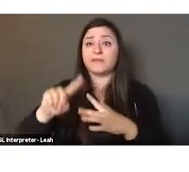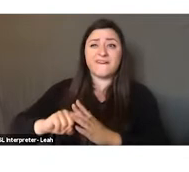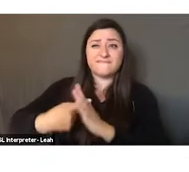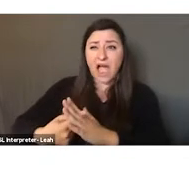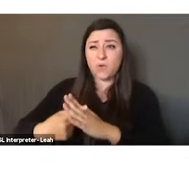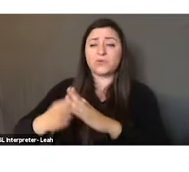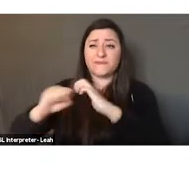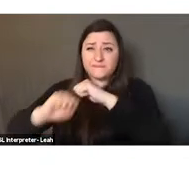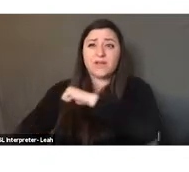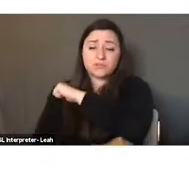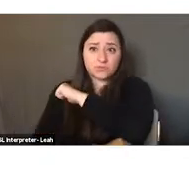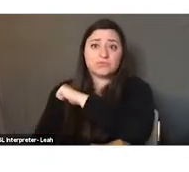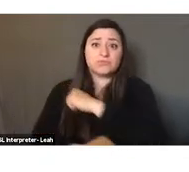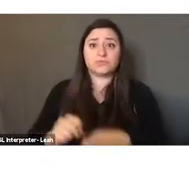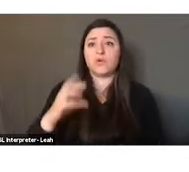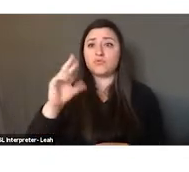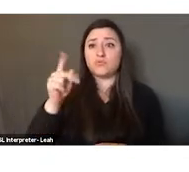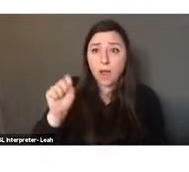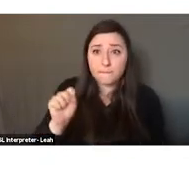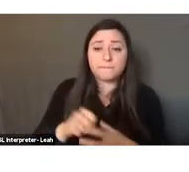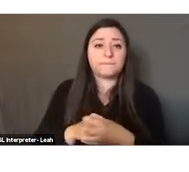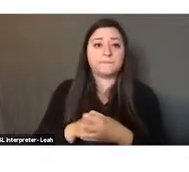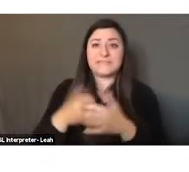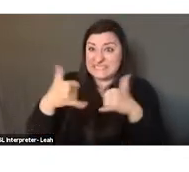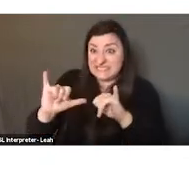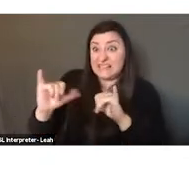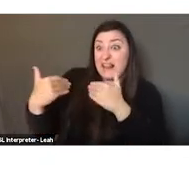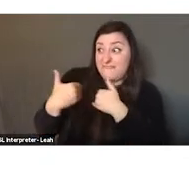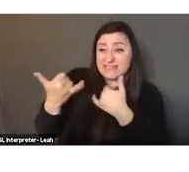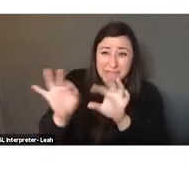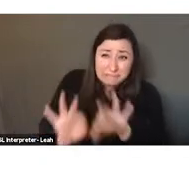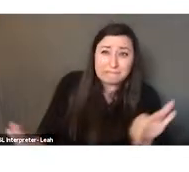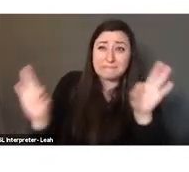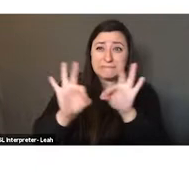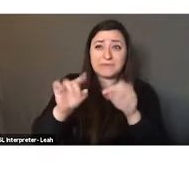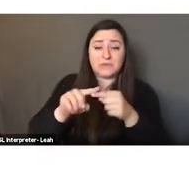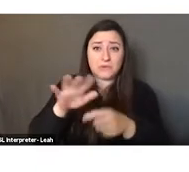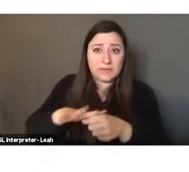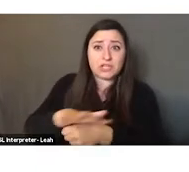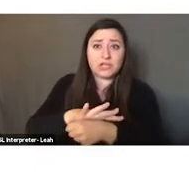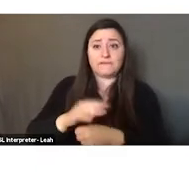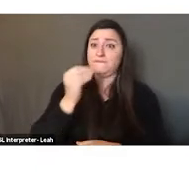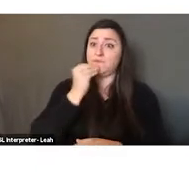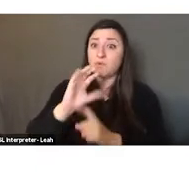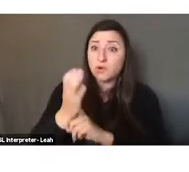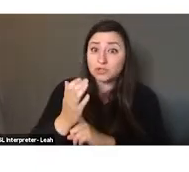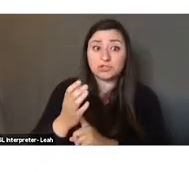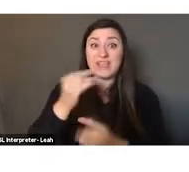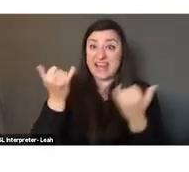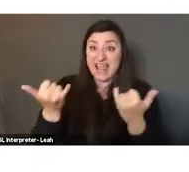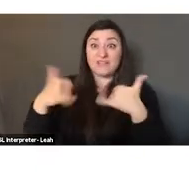some of which are still present, are still crucial to the swana food culture and are now even